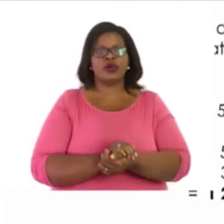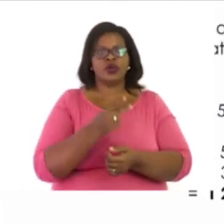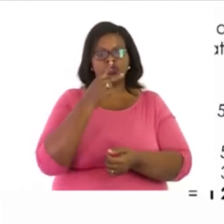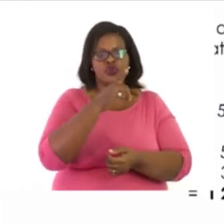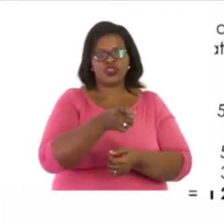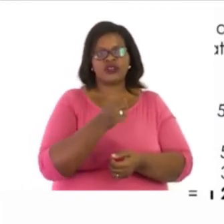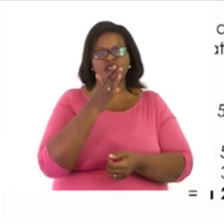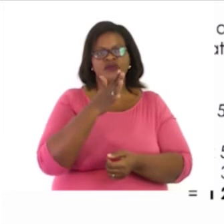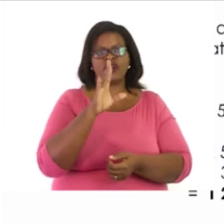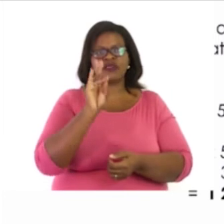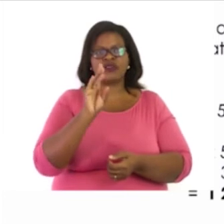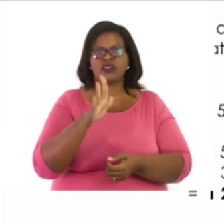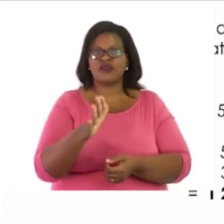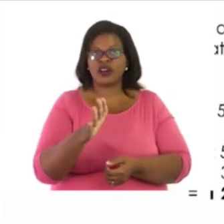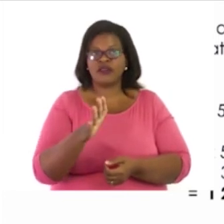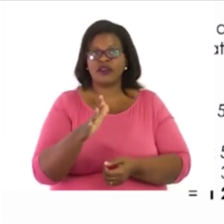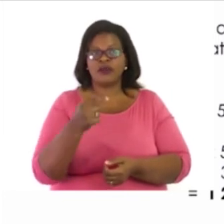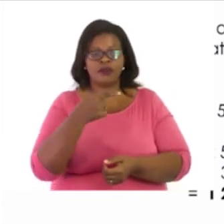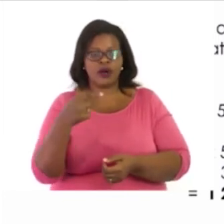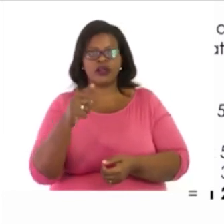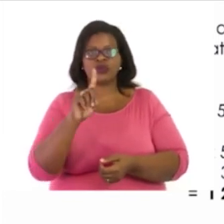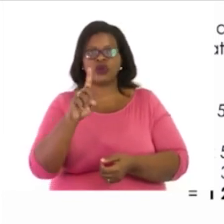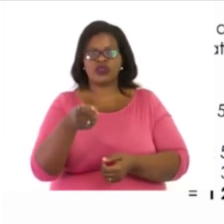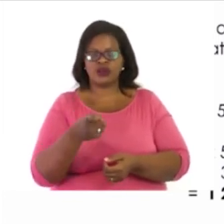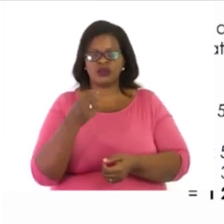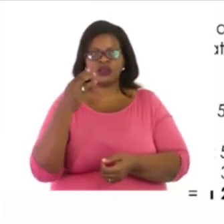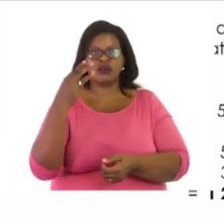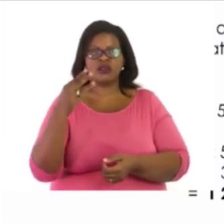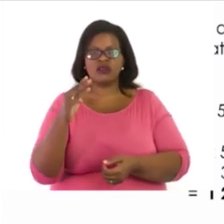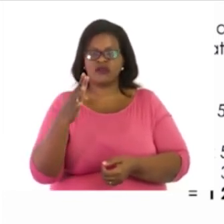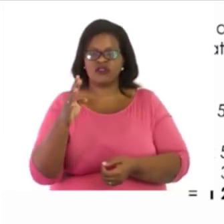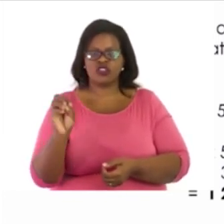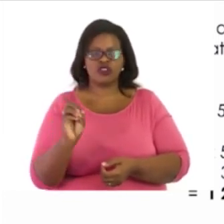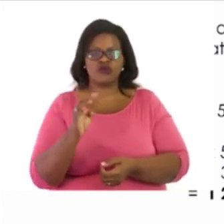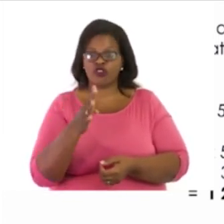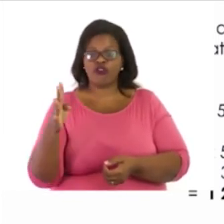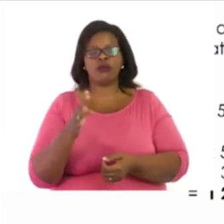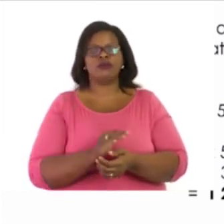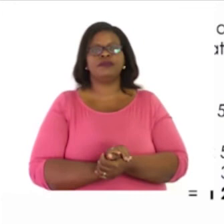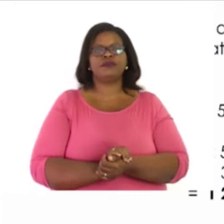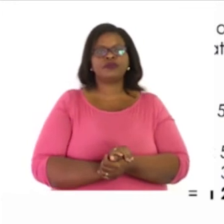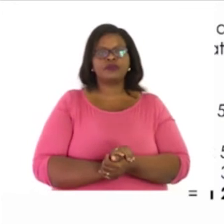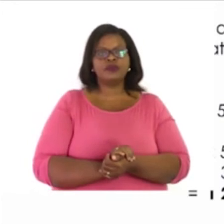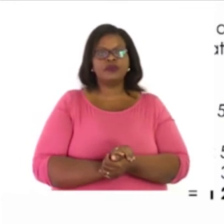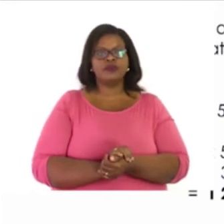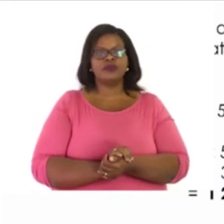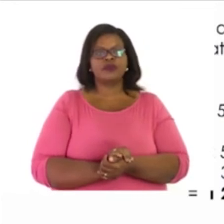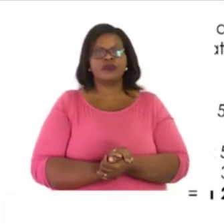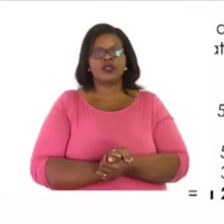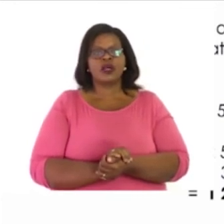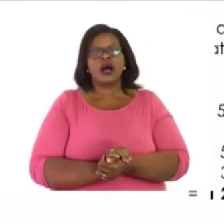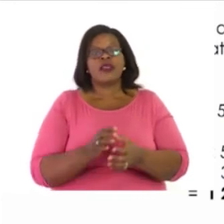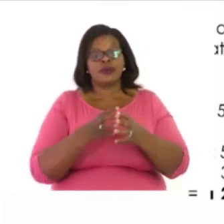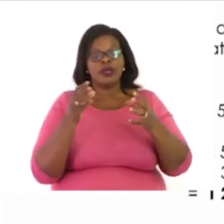2,575 minus 1,344. The big